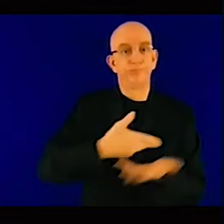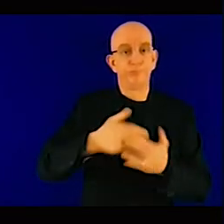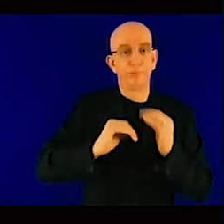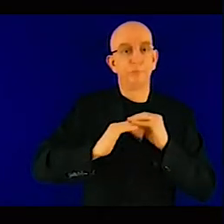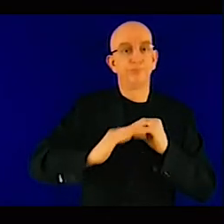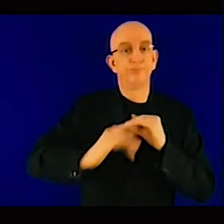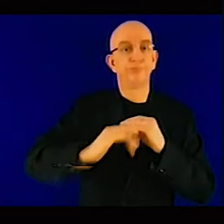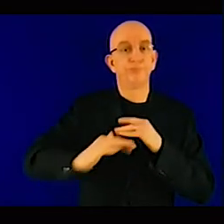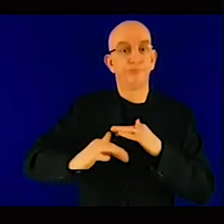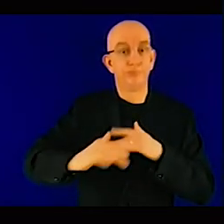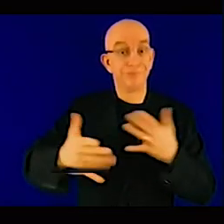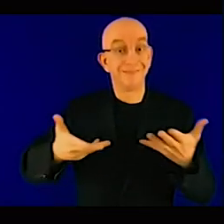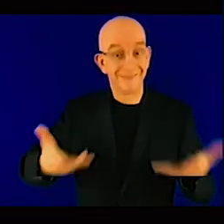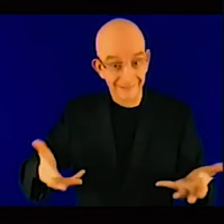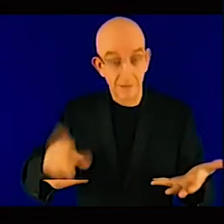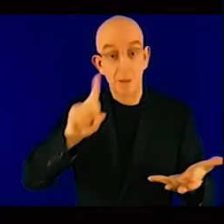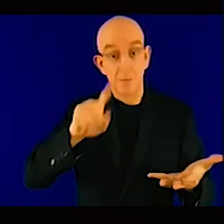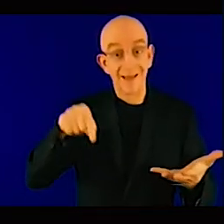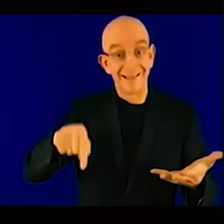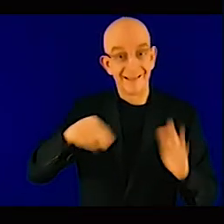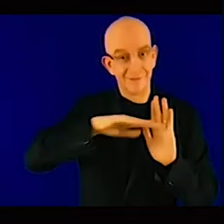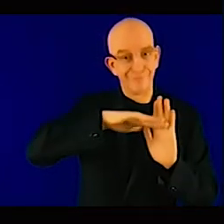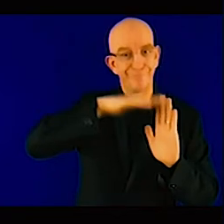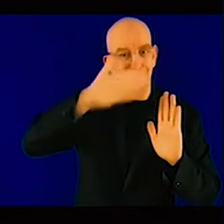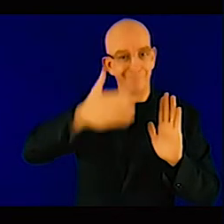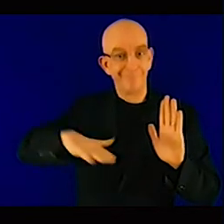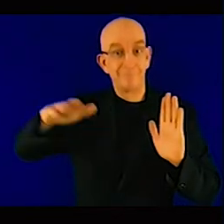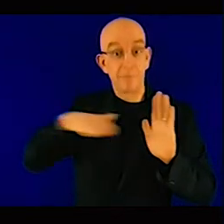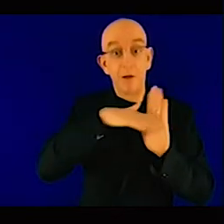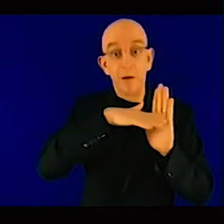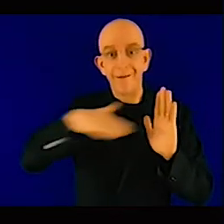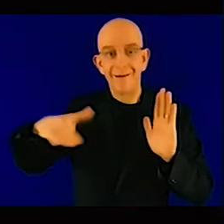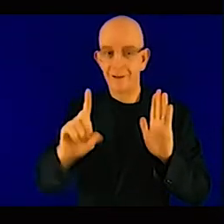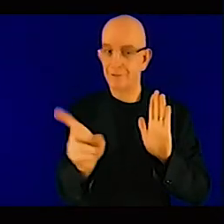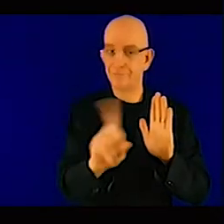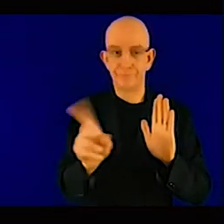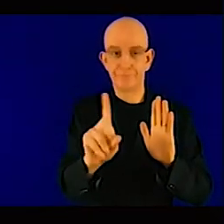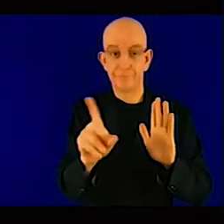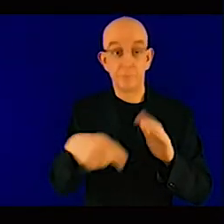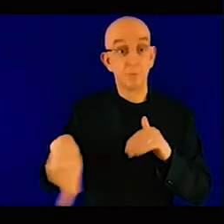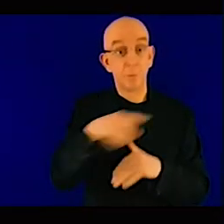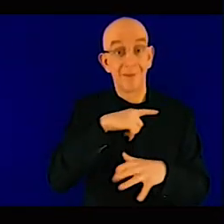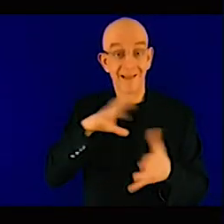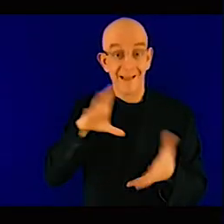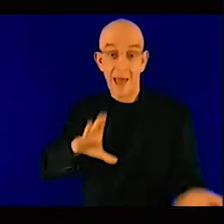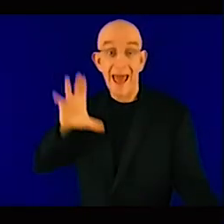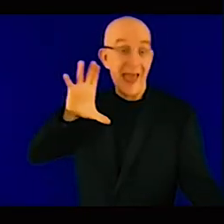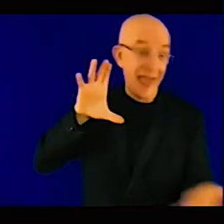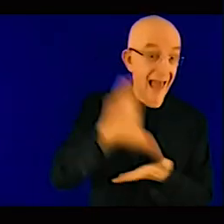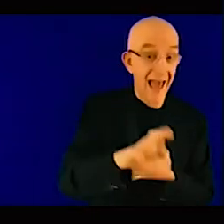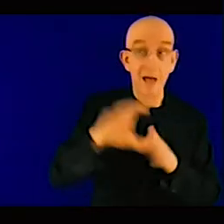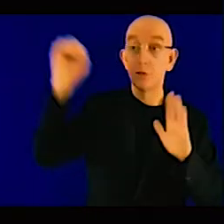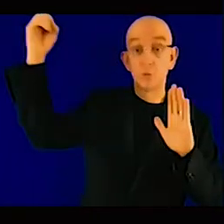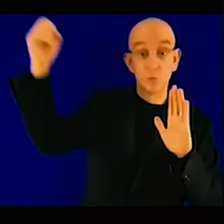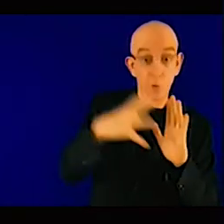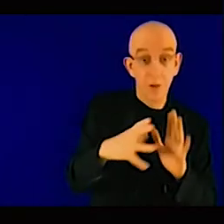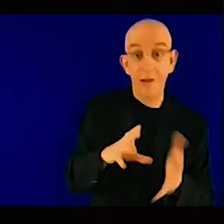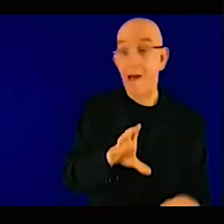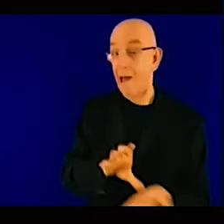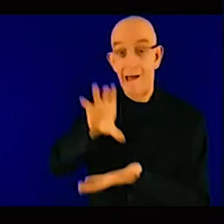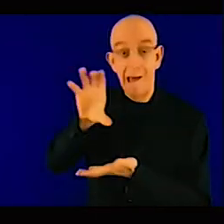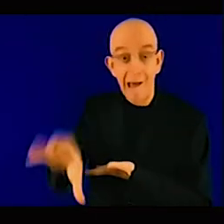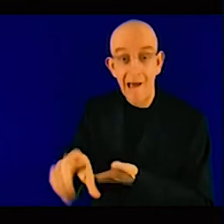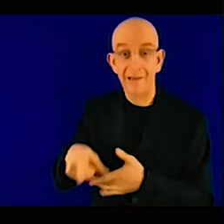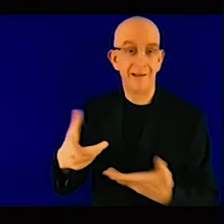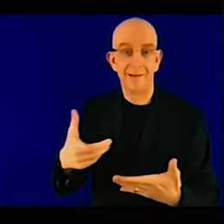at the other hand, you are increasing also either the hydro or the thermal gas or thermal fuel power